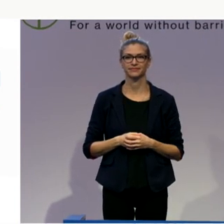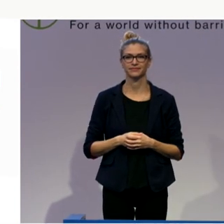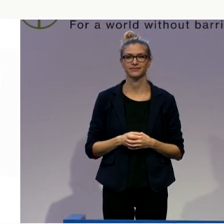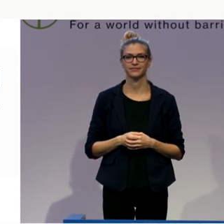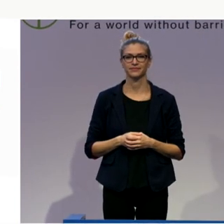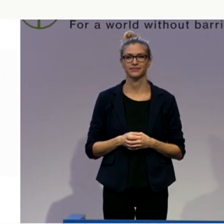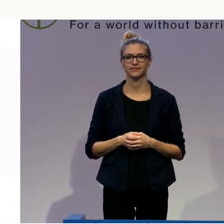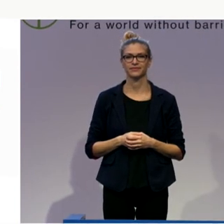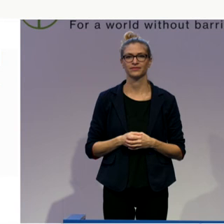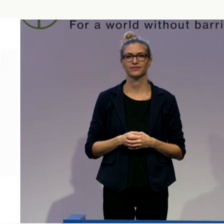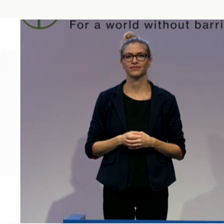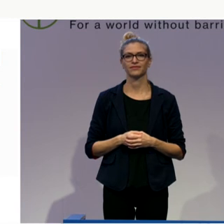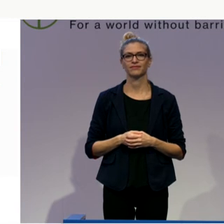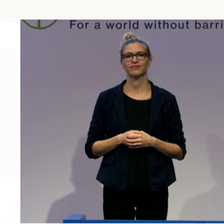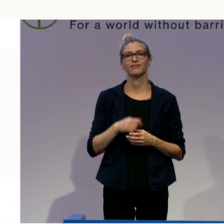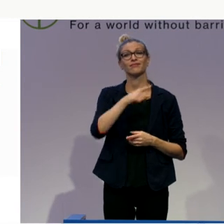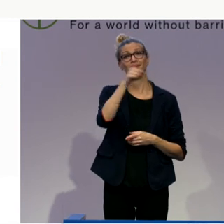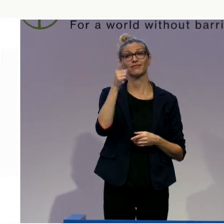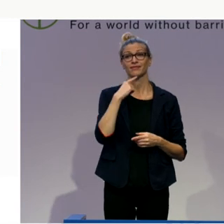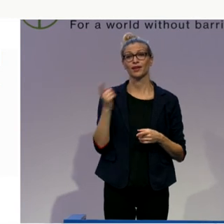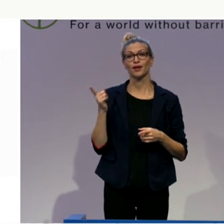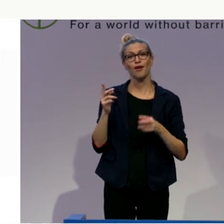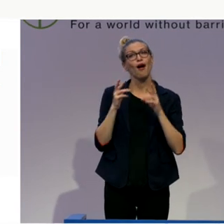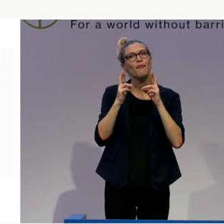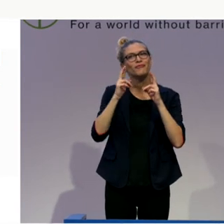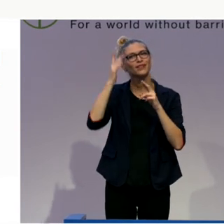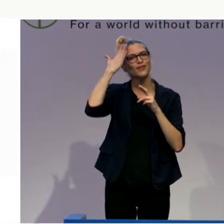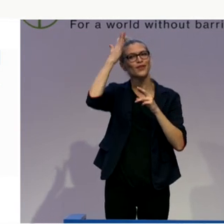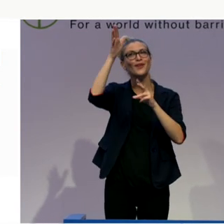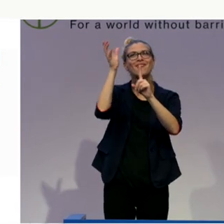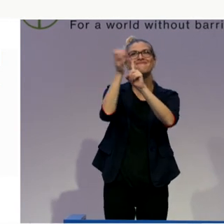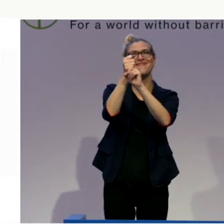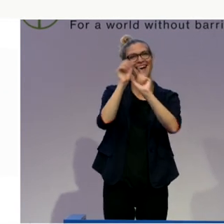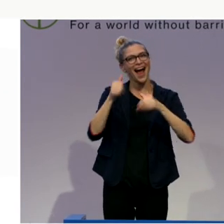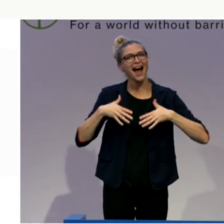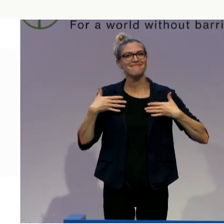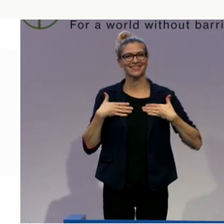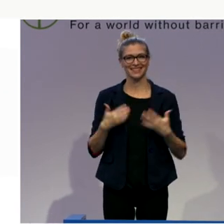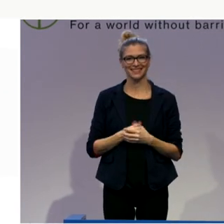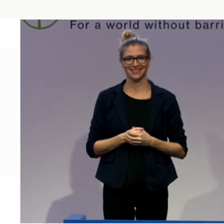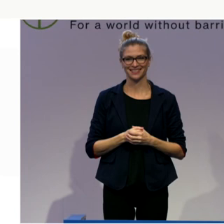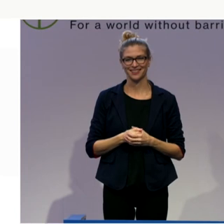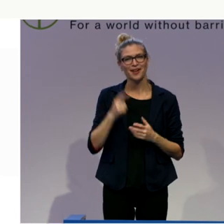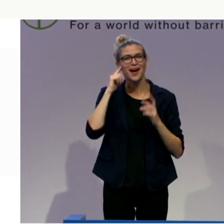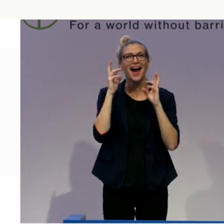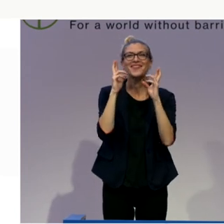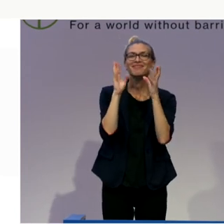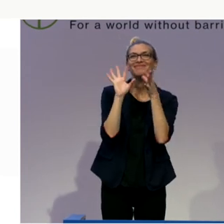Heartful. Happy. Happy. Heartful. Hope. Sorry. Hope.